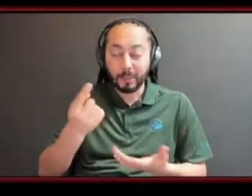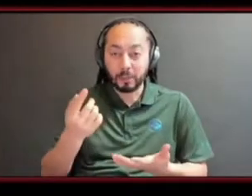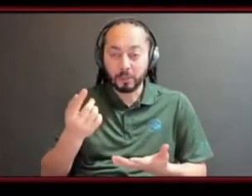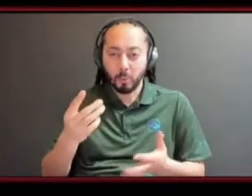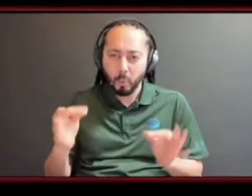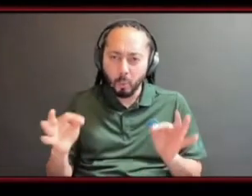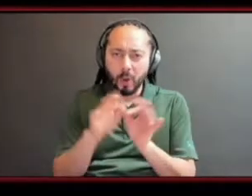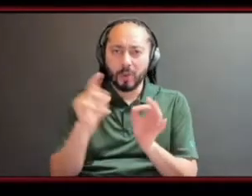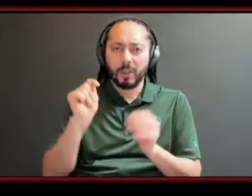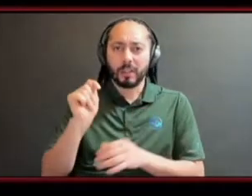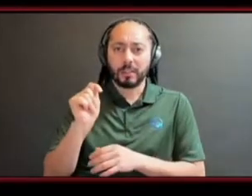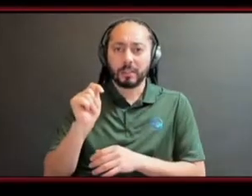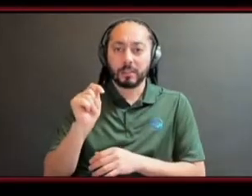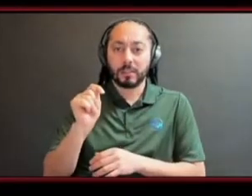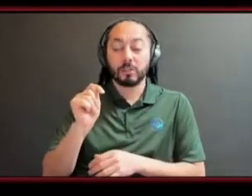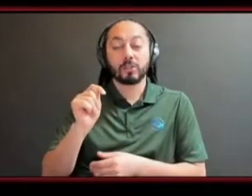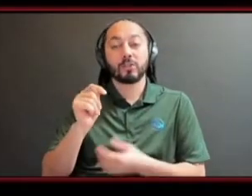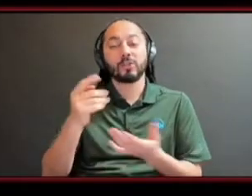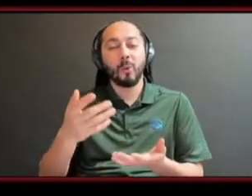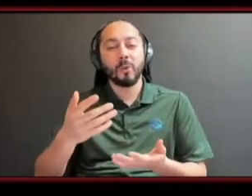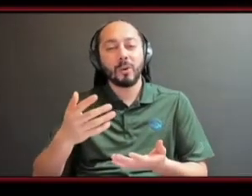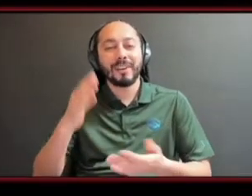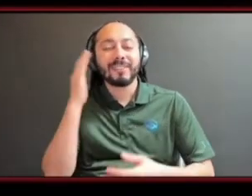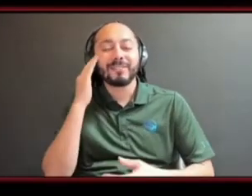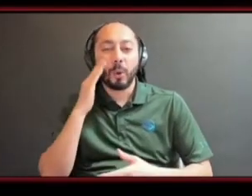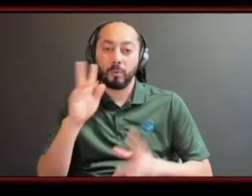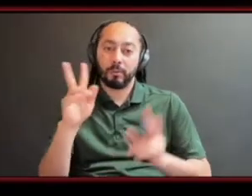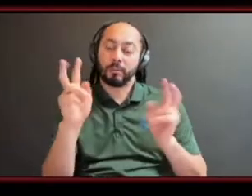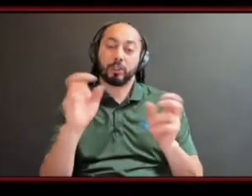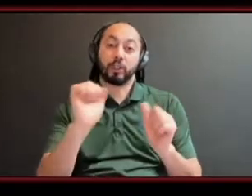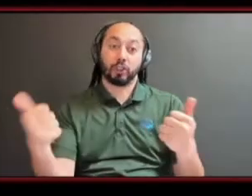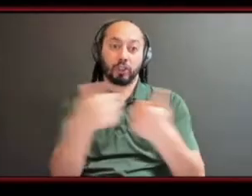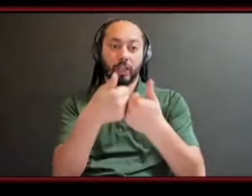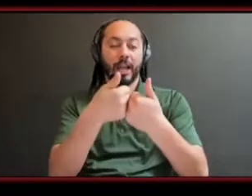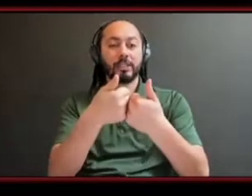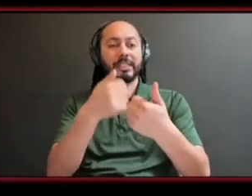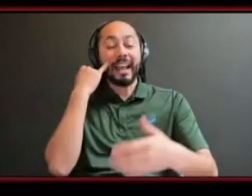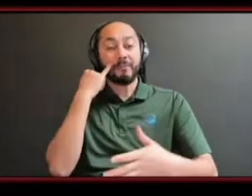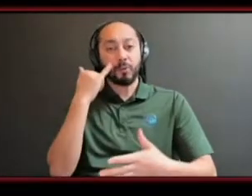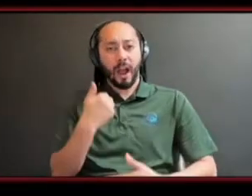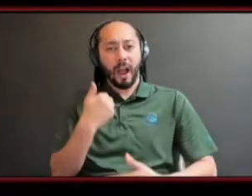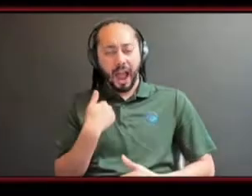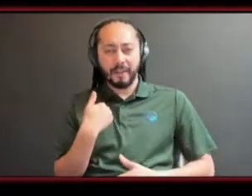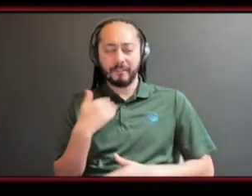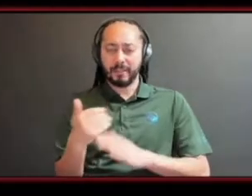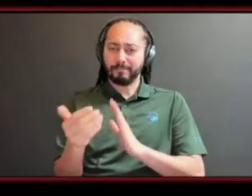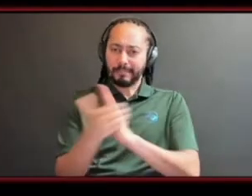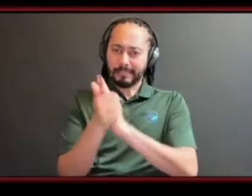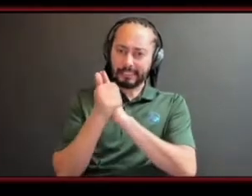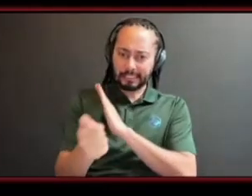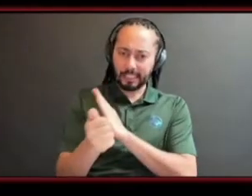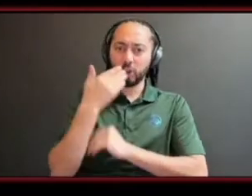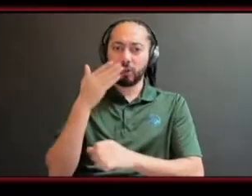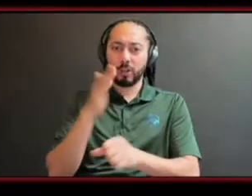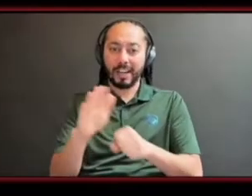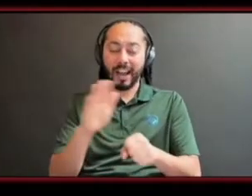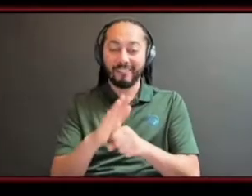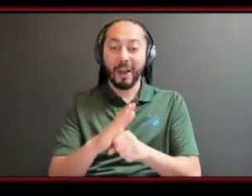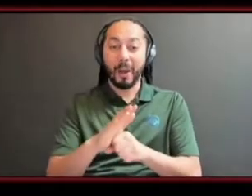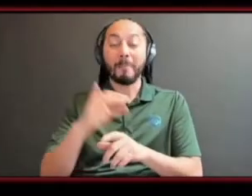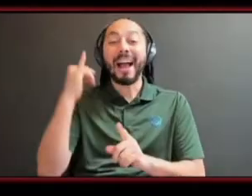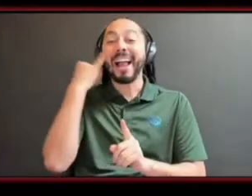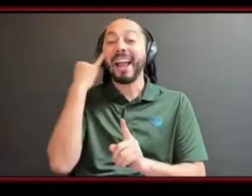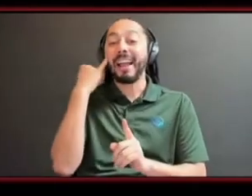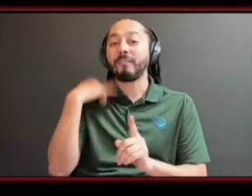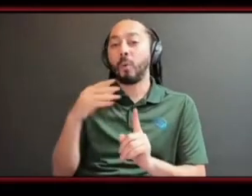those challenges where you're seen for your talent as good enough to come in but only if i have a non-black person ahead of